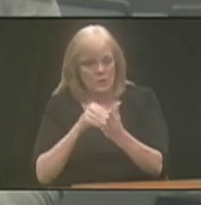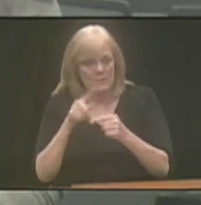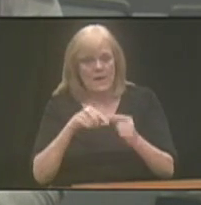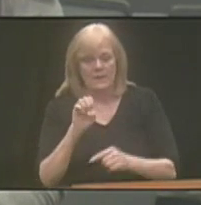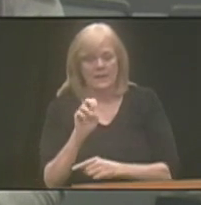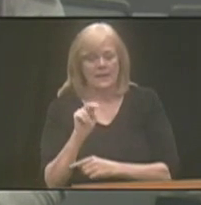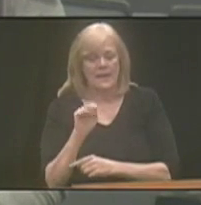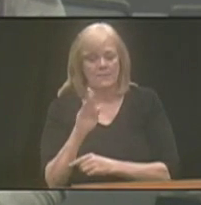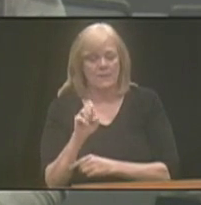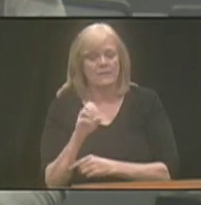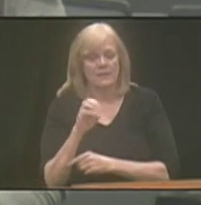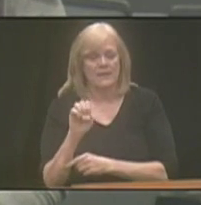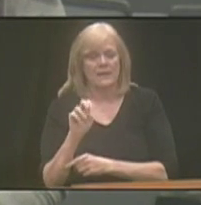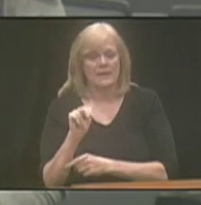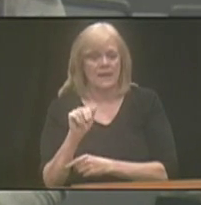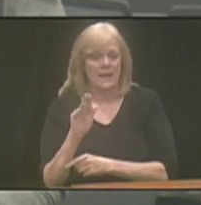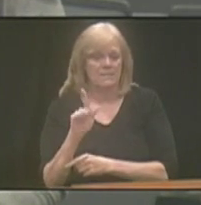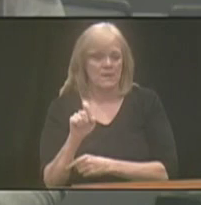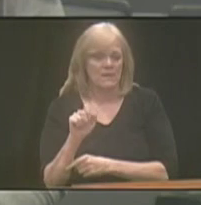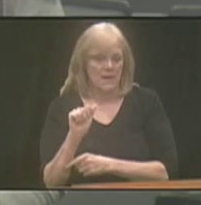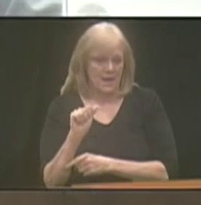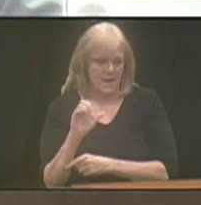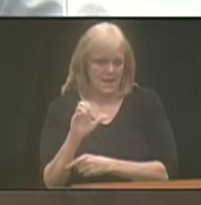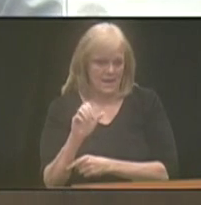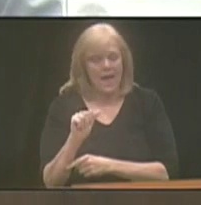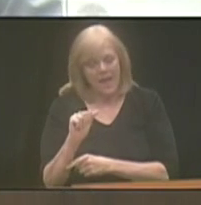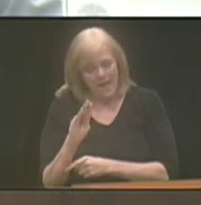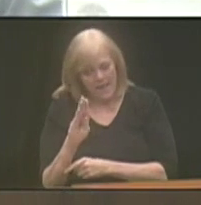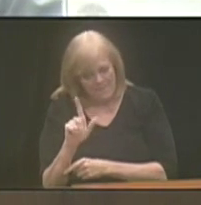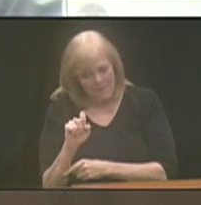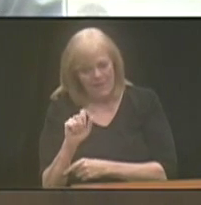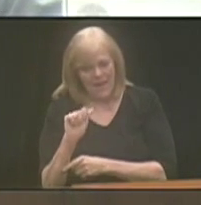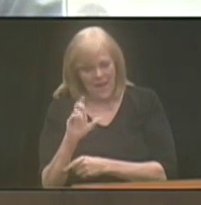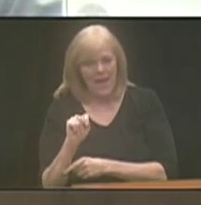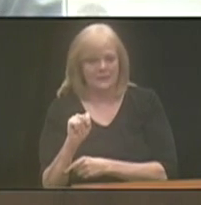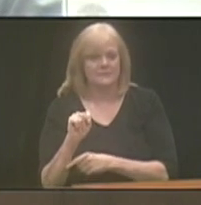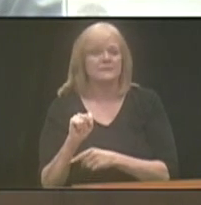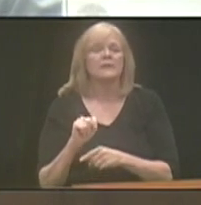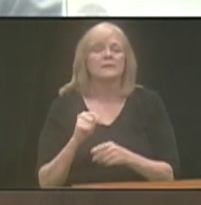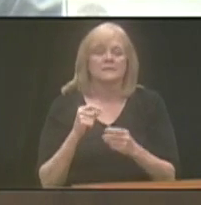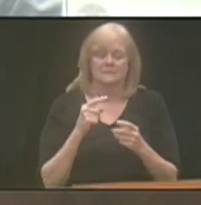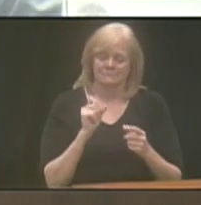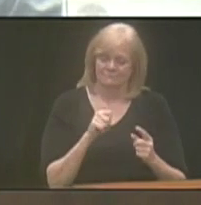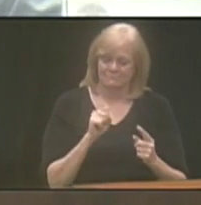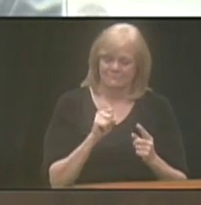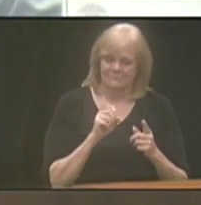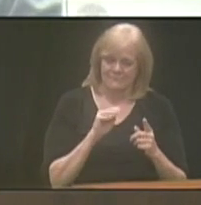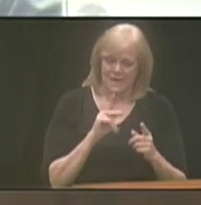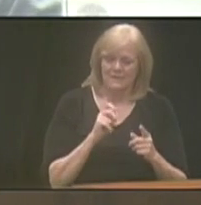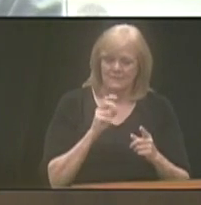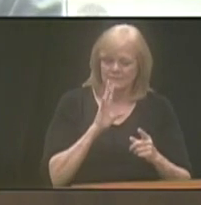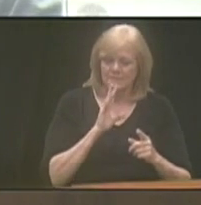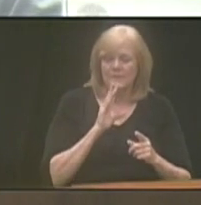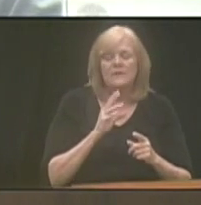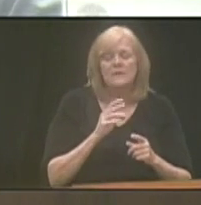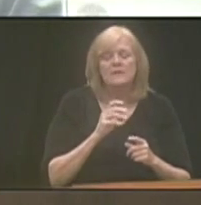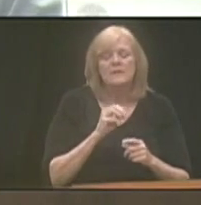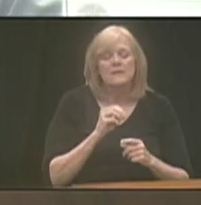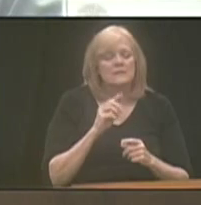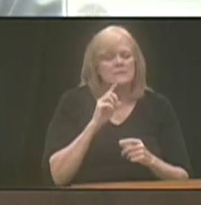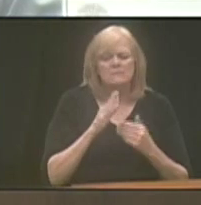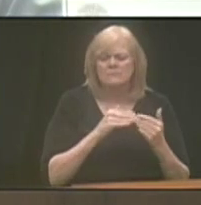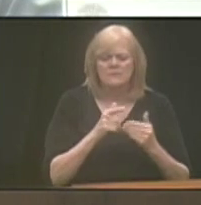ENABLE and the ABLE Act overall. So thanks. Yeah, that's actually a great invite because a number of us have, whether it's support groups or, you know,